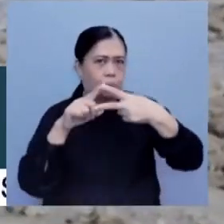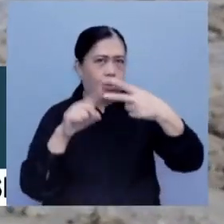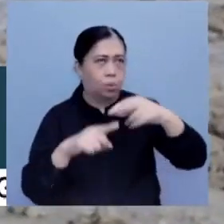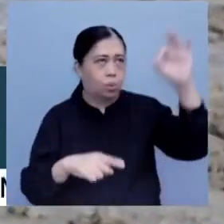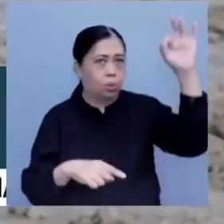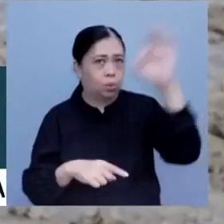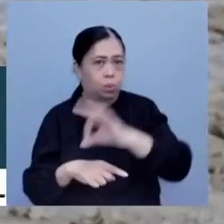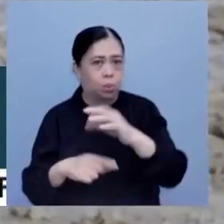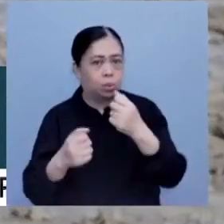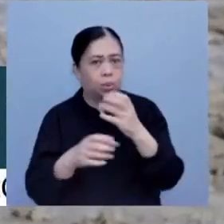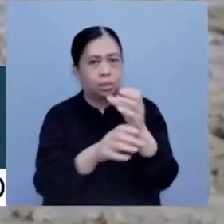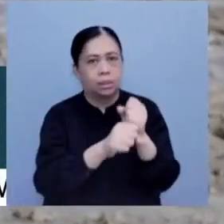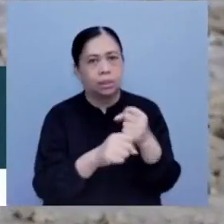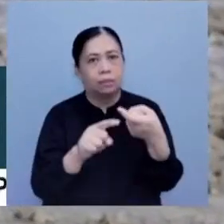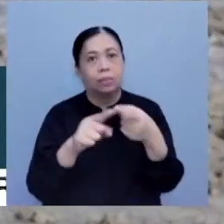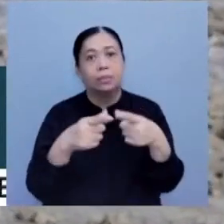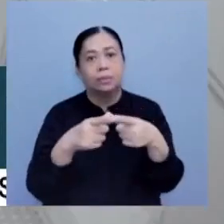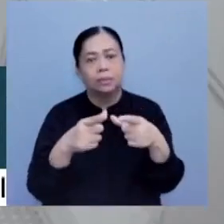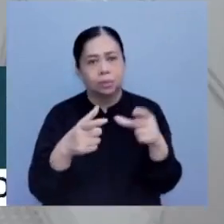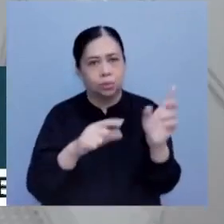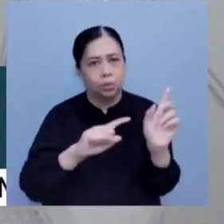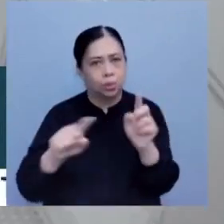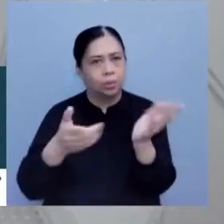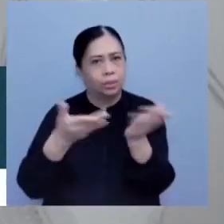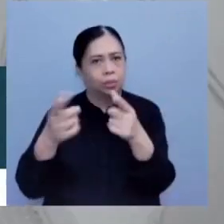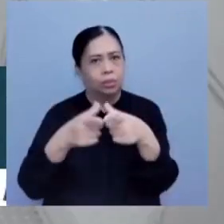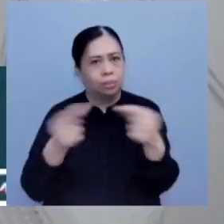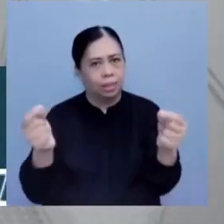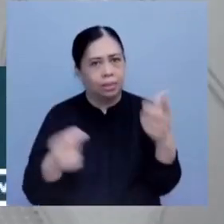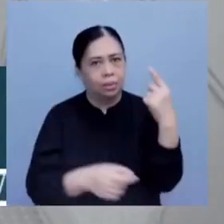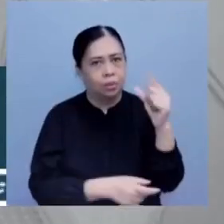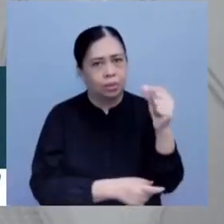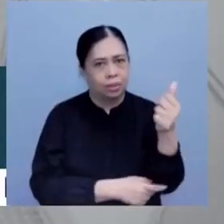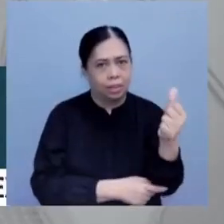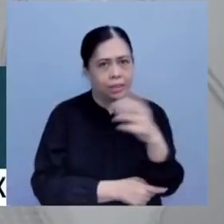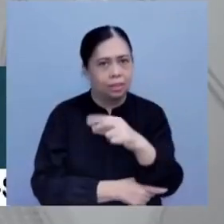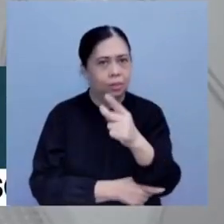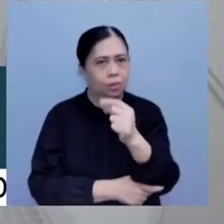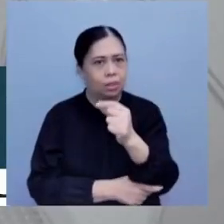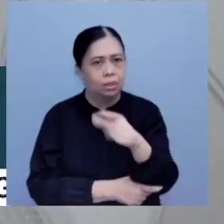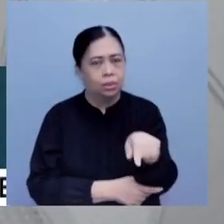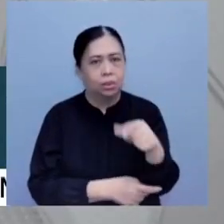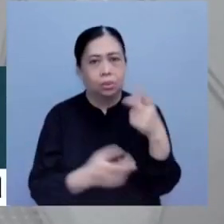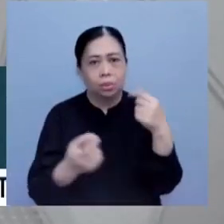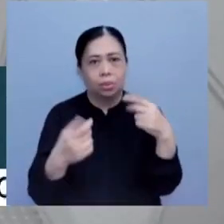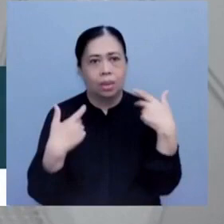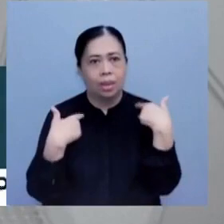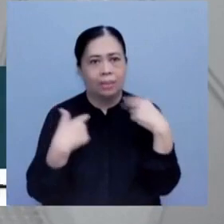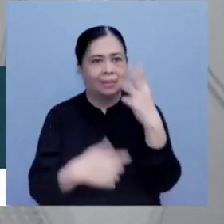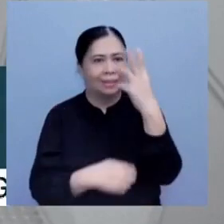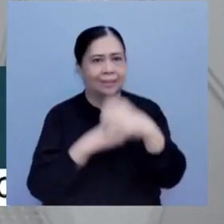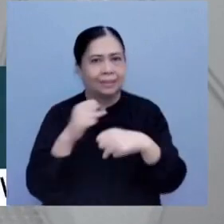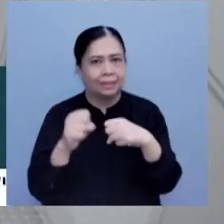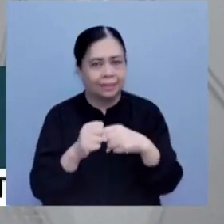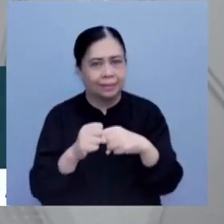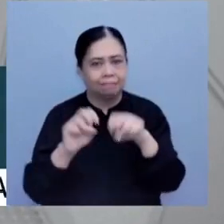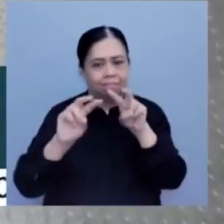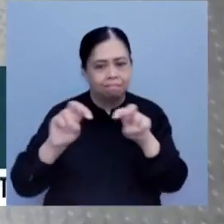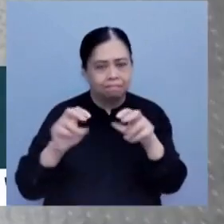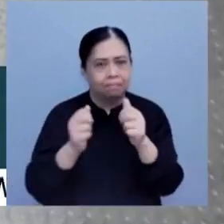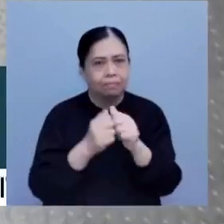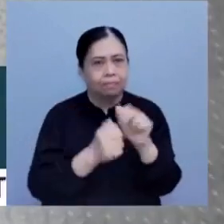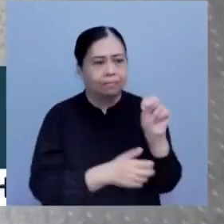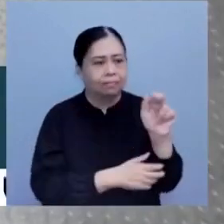were taken by Japan's space agency in 2010 and 2020. The mission caps a six-year joint mission between NASA